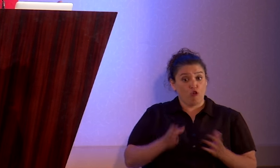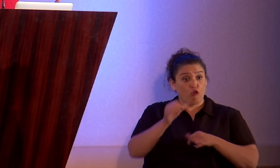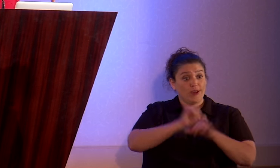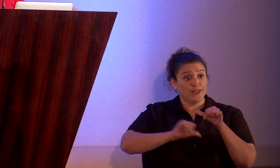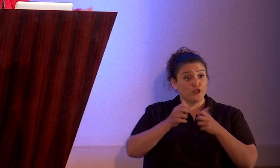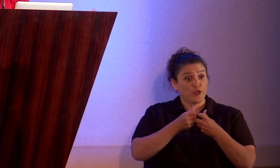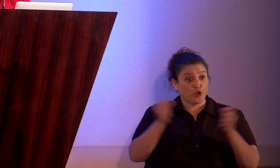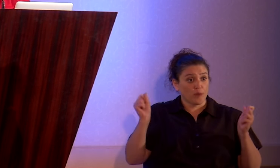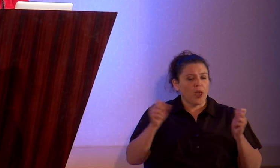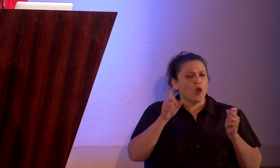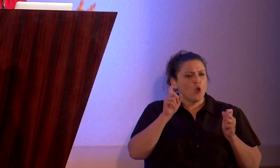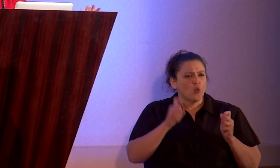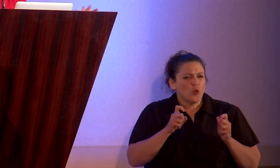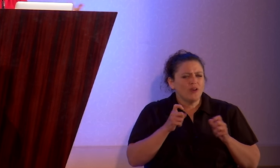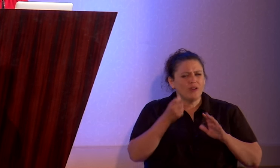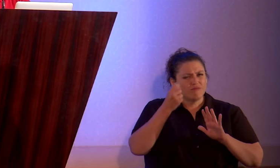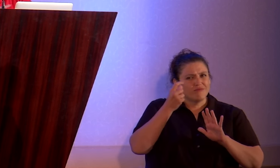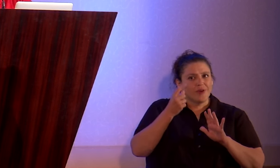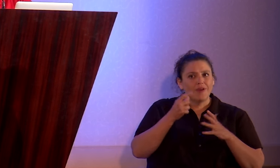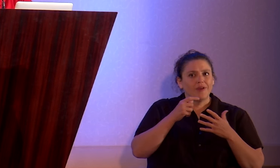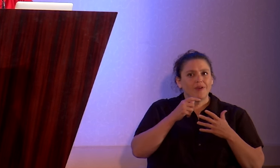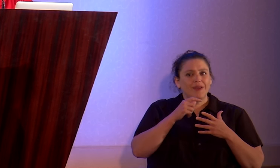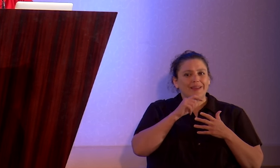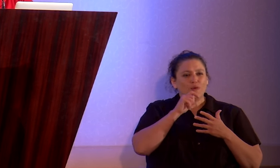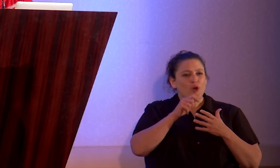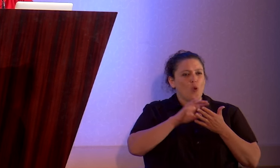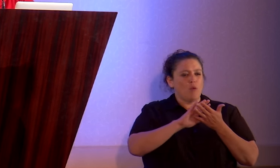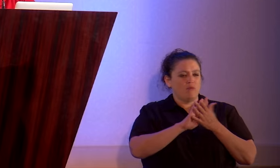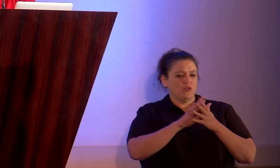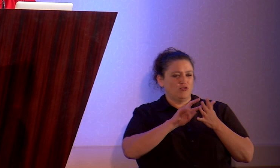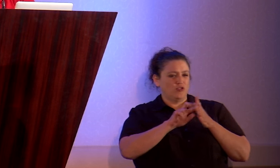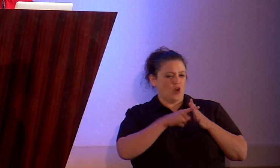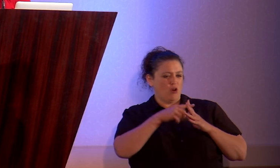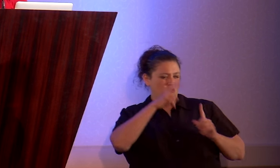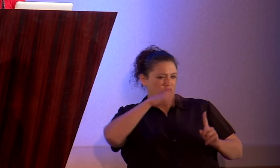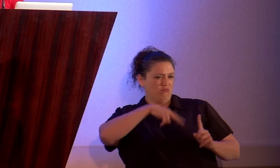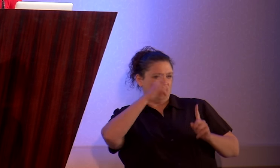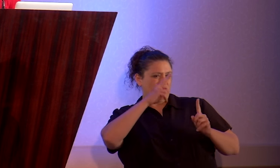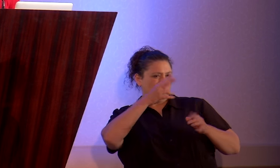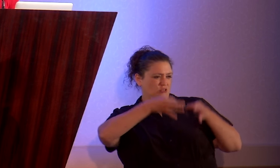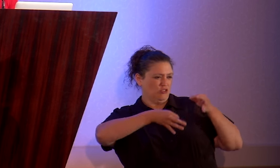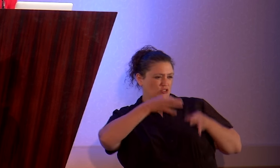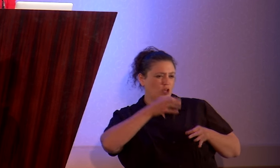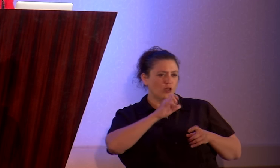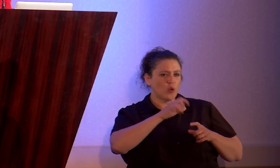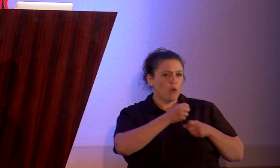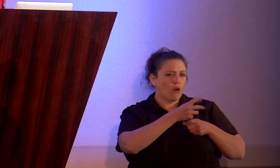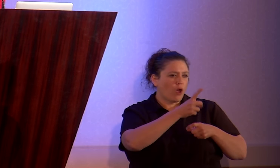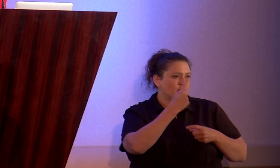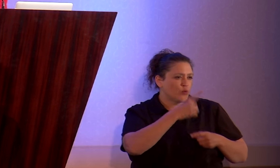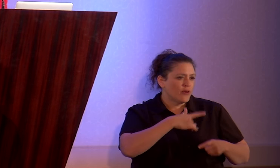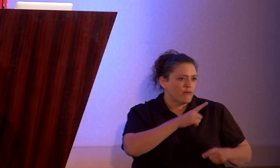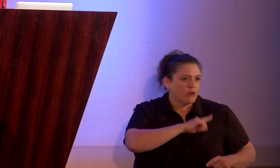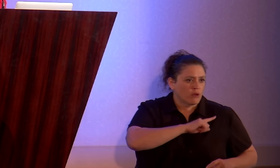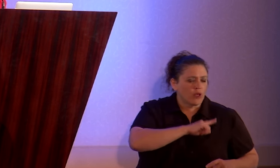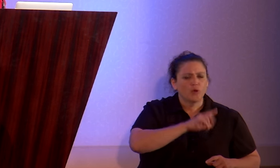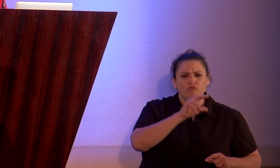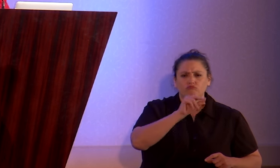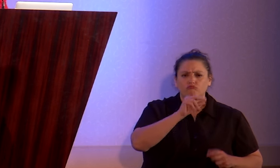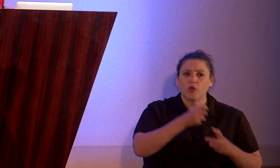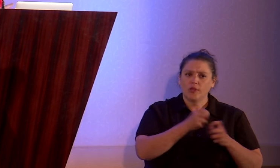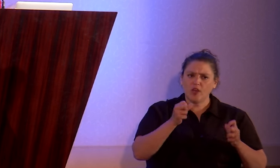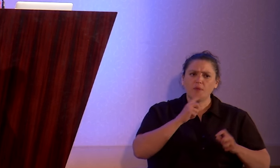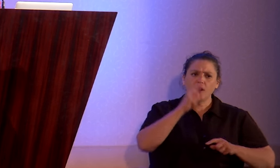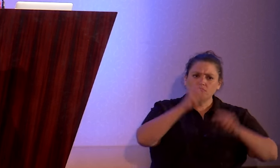out, we need to make sure that that doesn't turn into judgment or pressure or guilt tripping. You know, coming out is different for everybody.